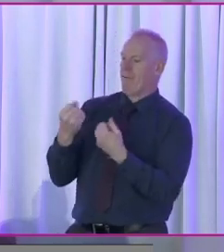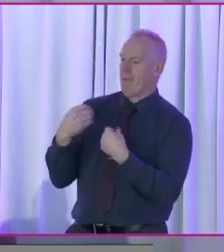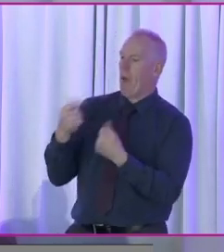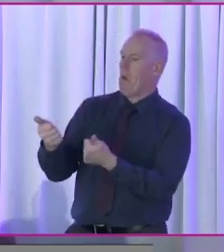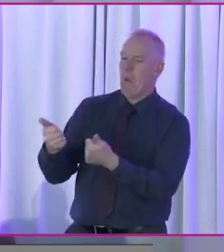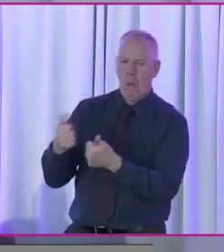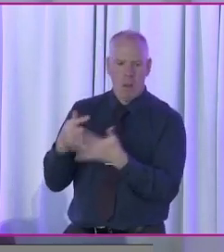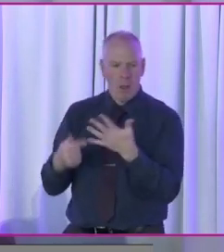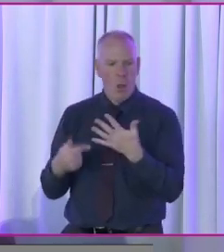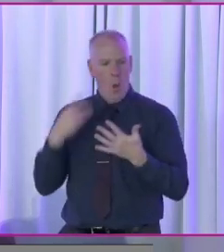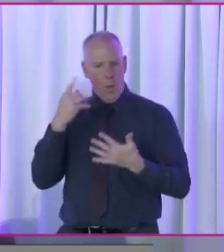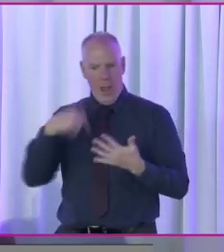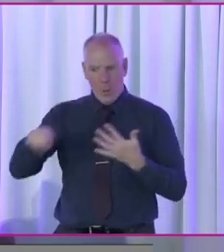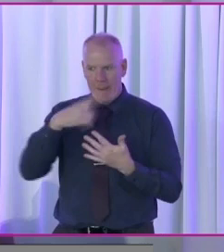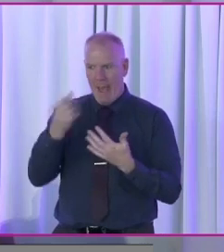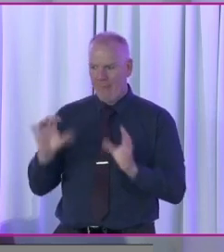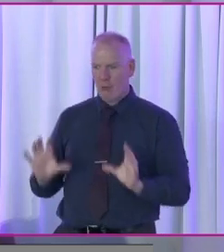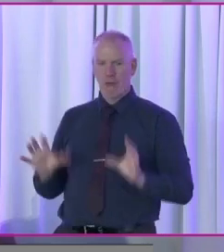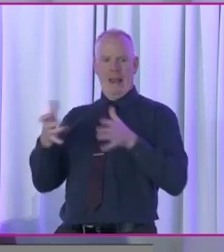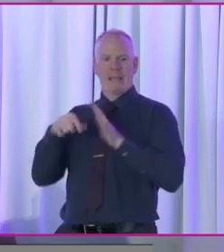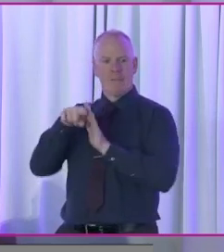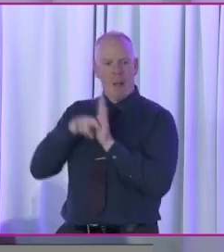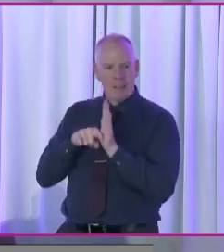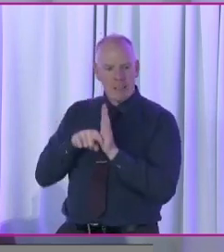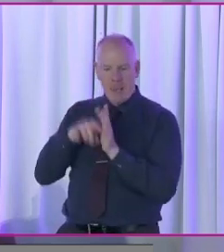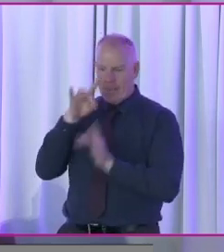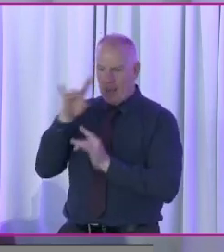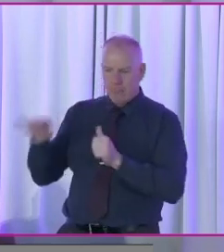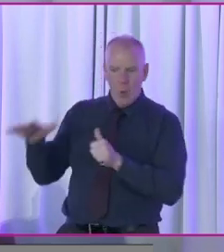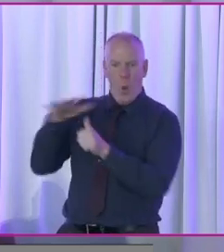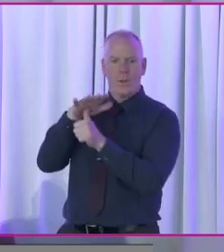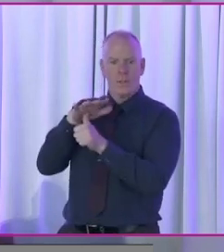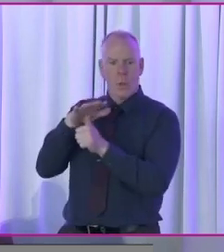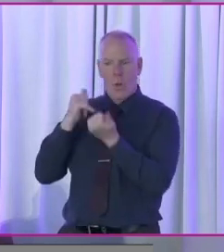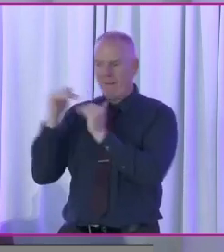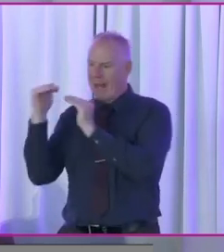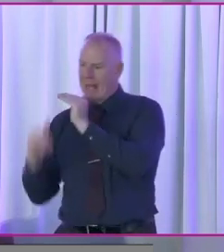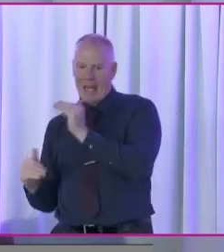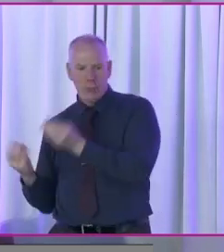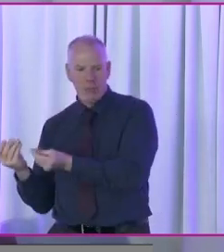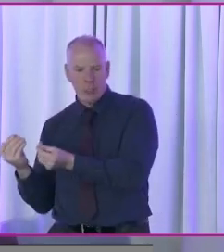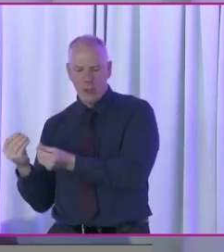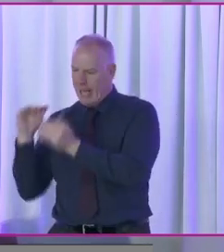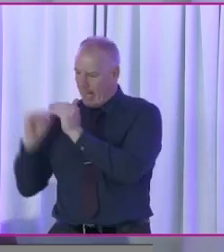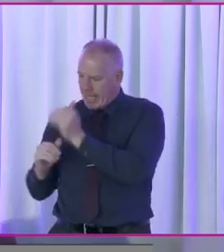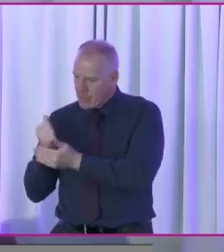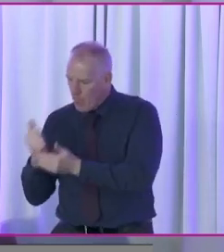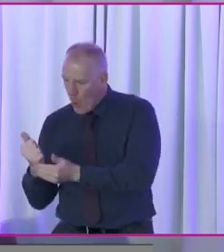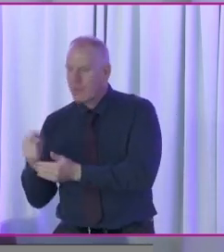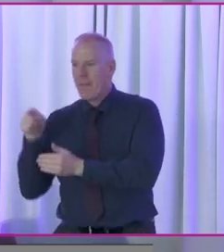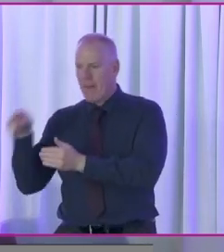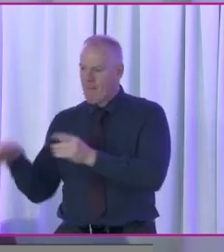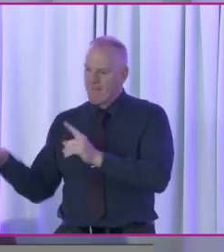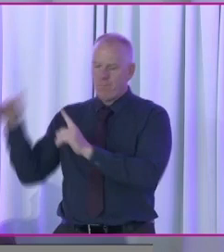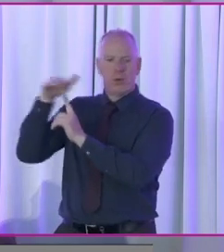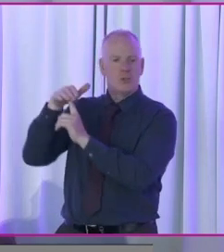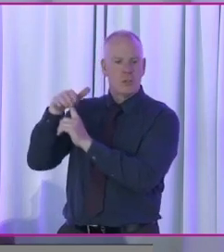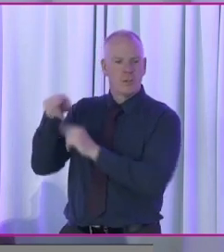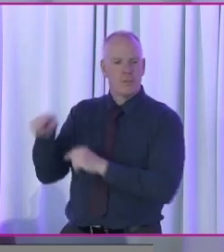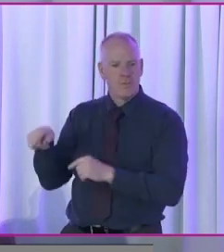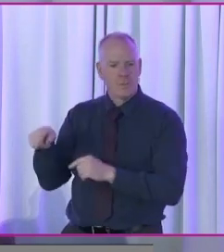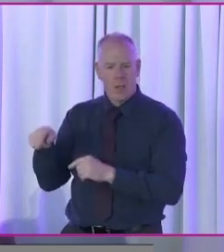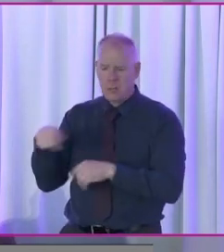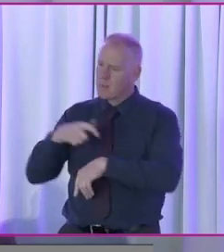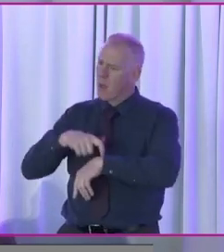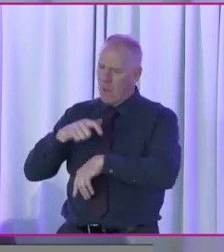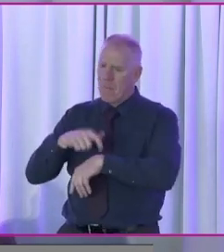to the trouble of putting together collective policies, prioritising those with least resources and supports. And in order to do that, that takes